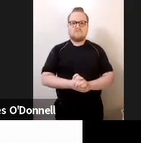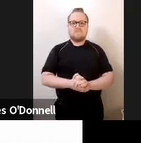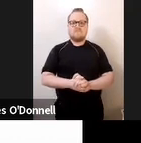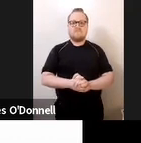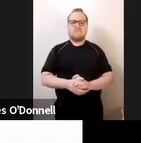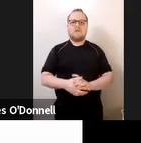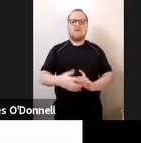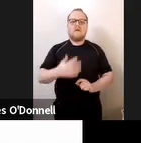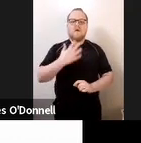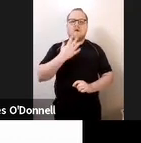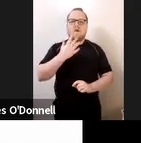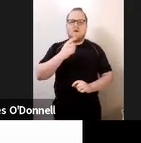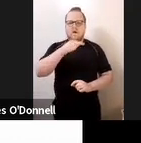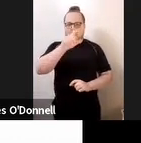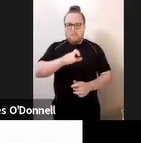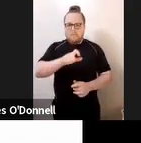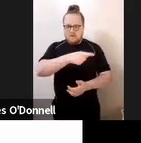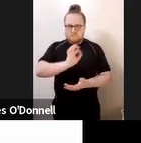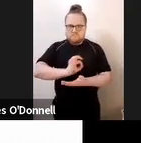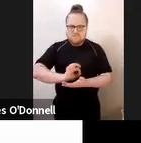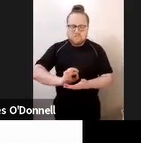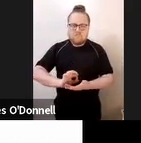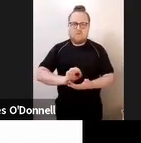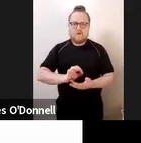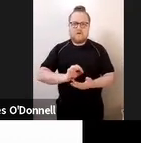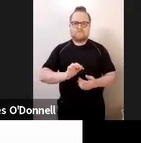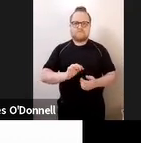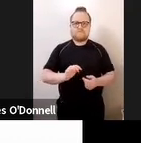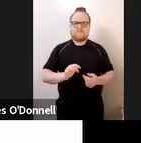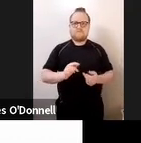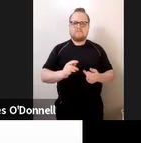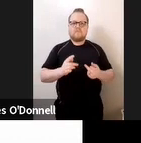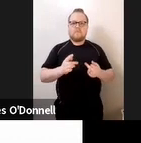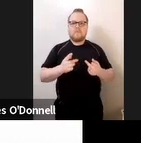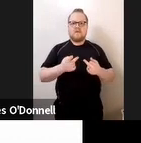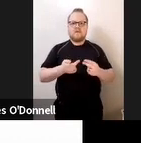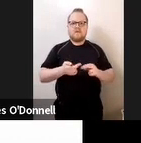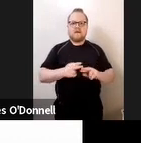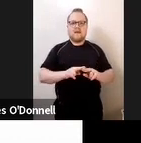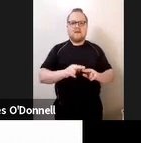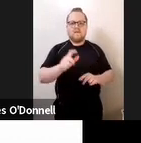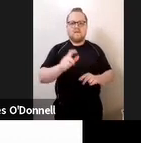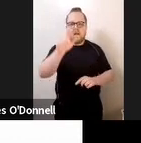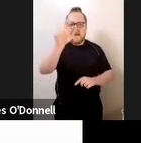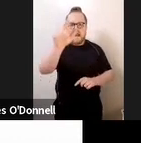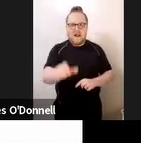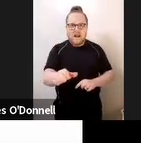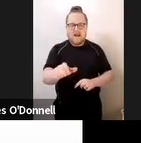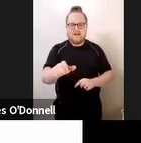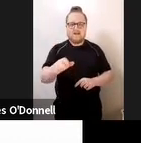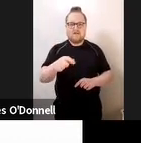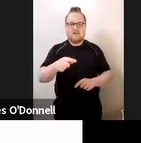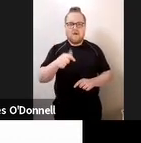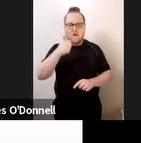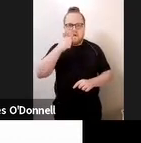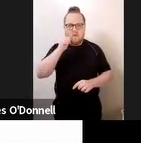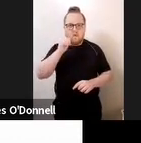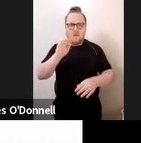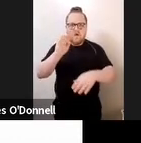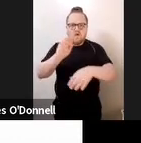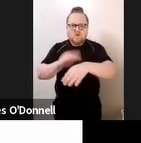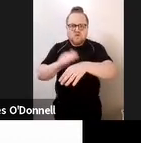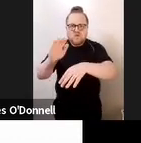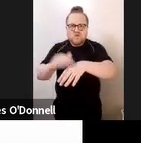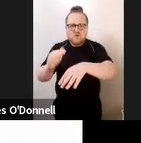shouldn't touch service users. If I didn't touch my service users, they wouldn't have known I was there. This is how we communicated.